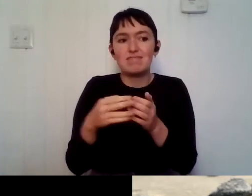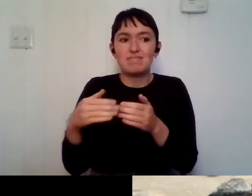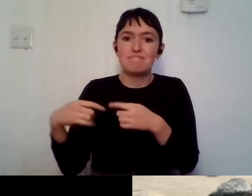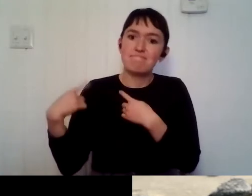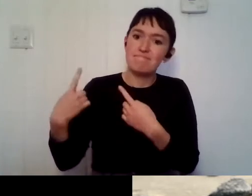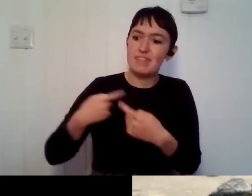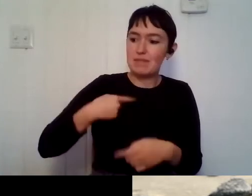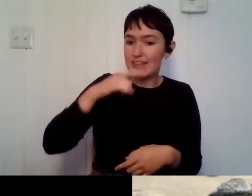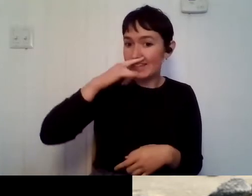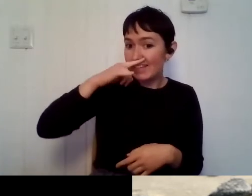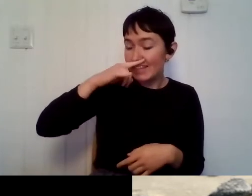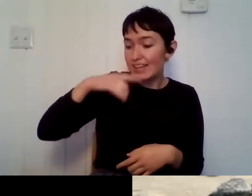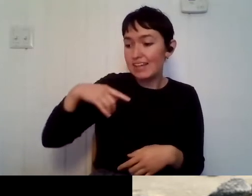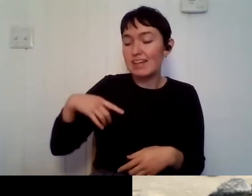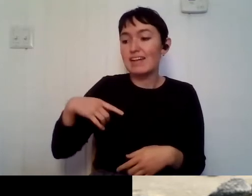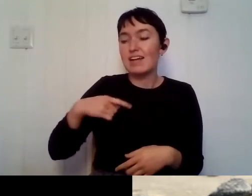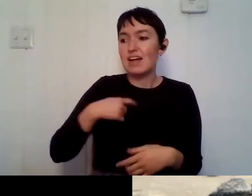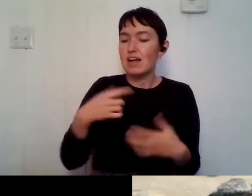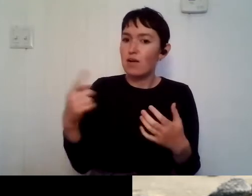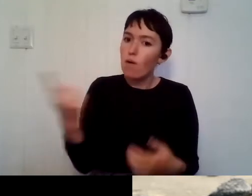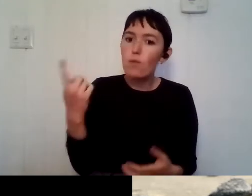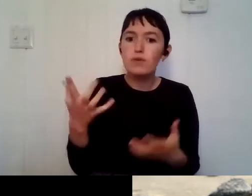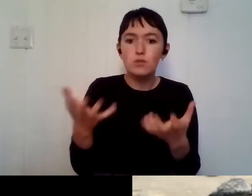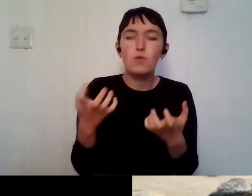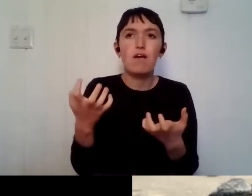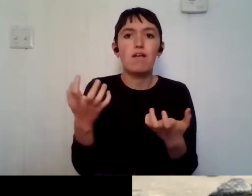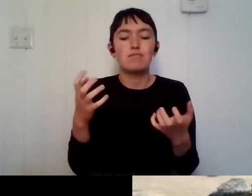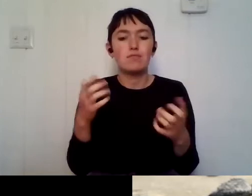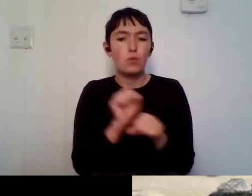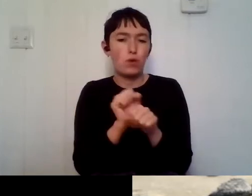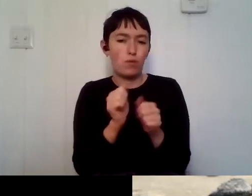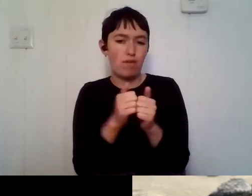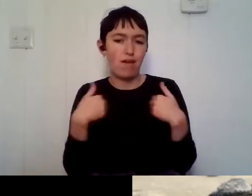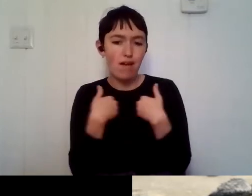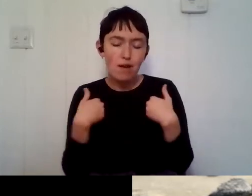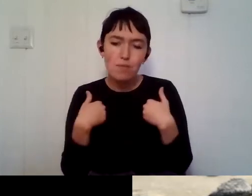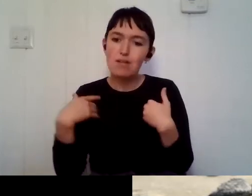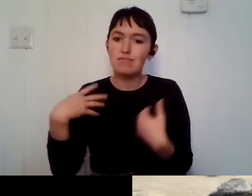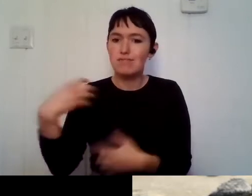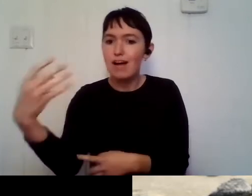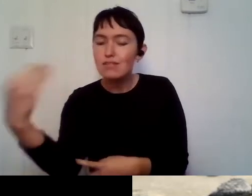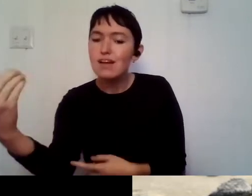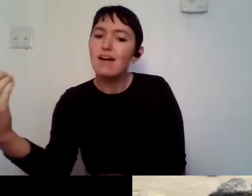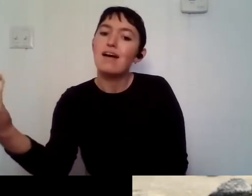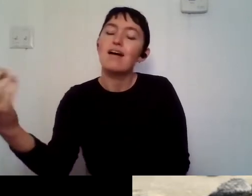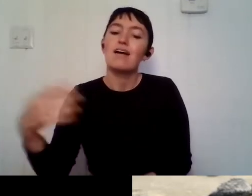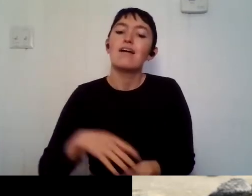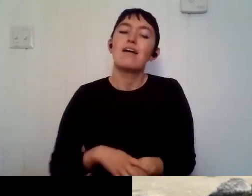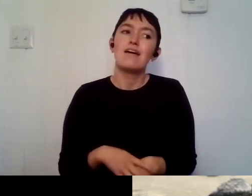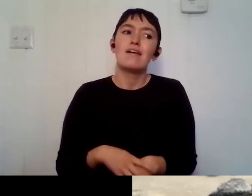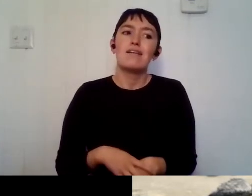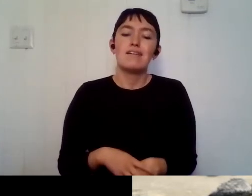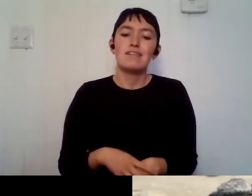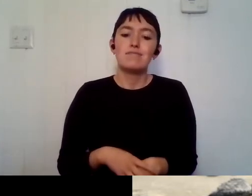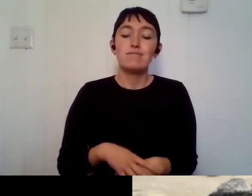it out every day and then just being able to be outside, um, is, uh, one of the perks of it. And then, um, lastly,